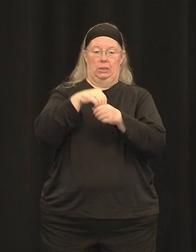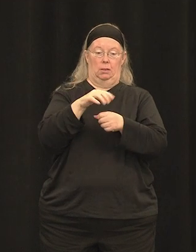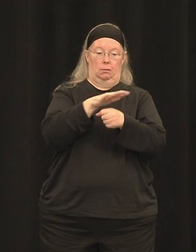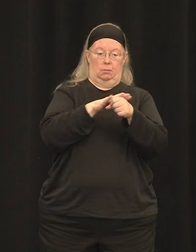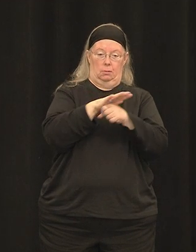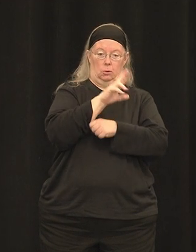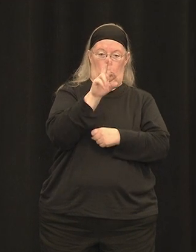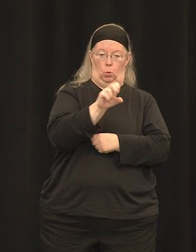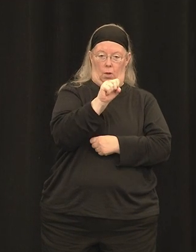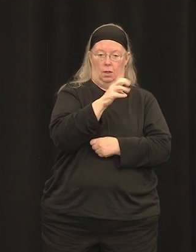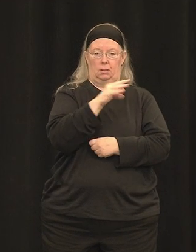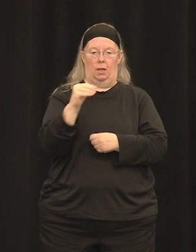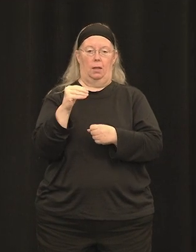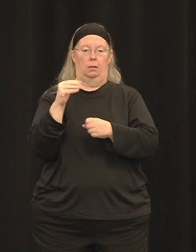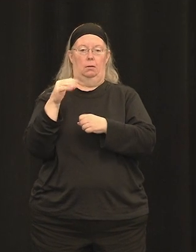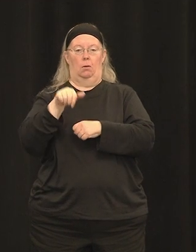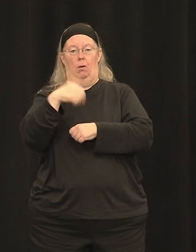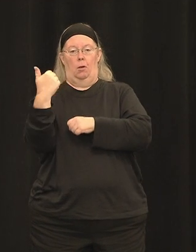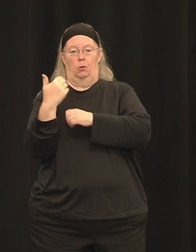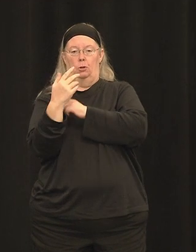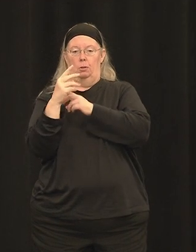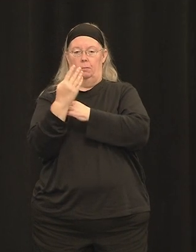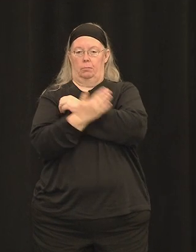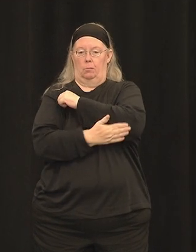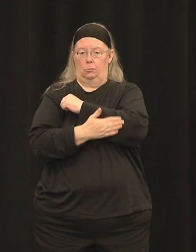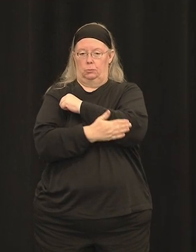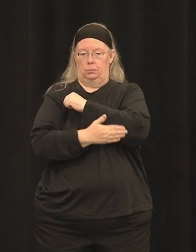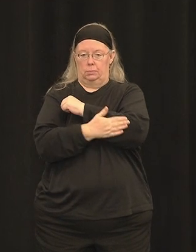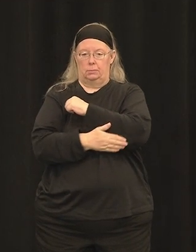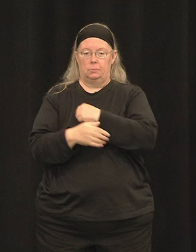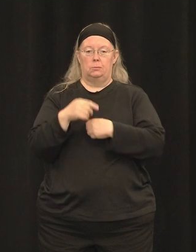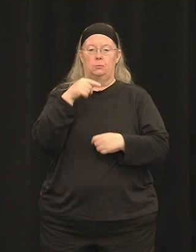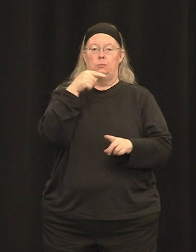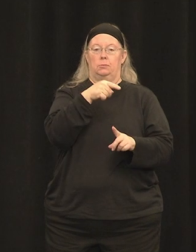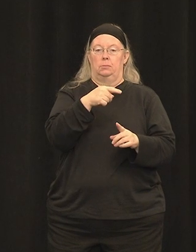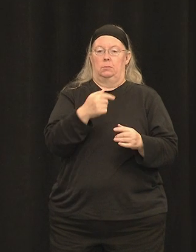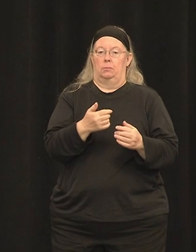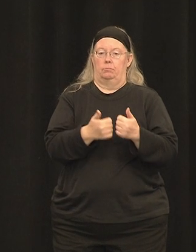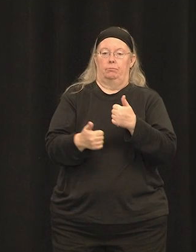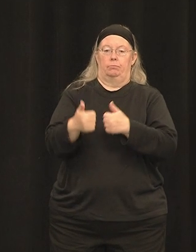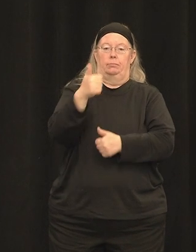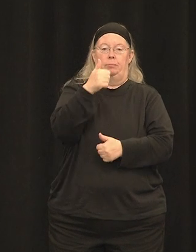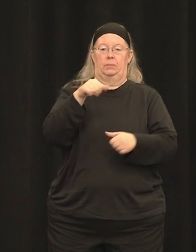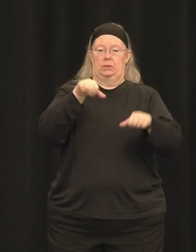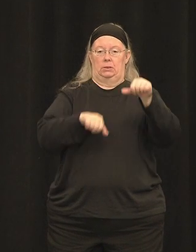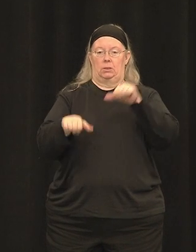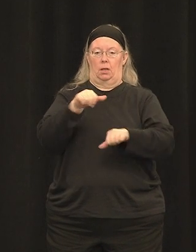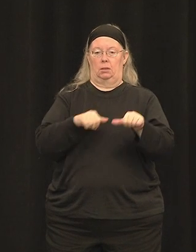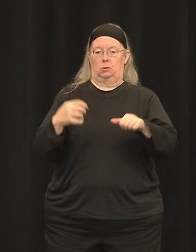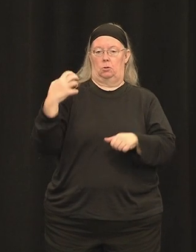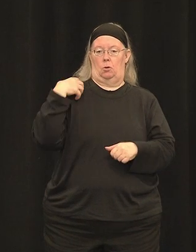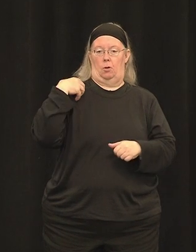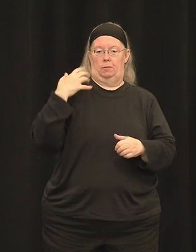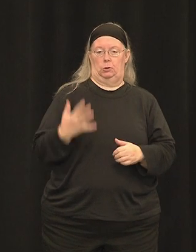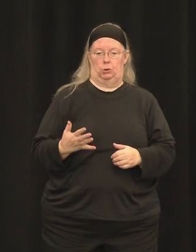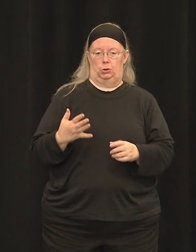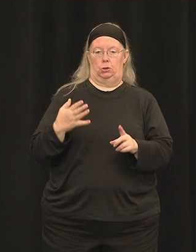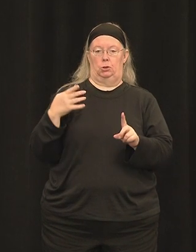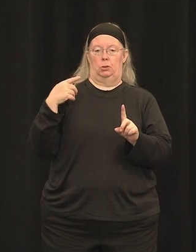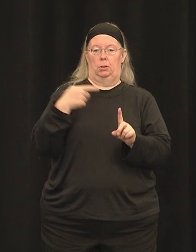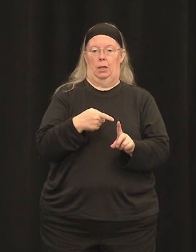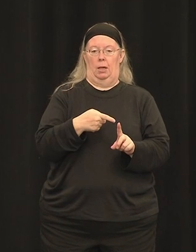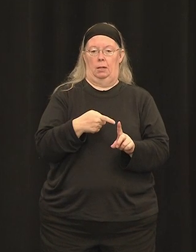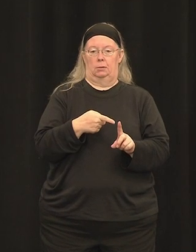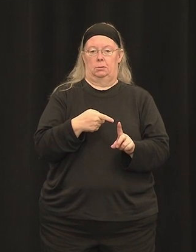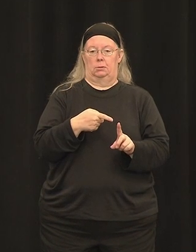and chief scientific officer of Atsanya Therapeutics, a clinical stage gene therapy company